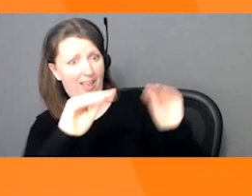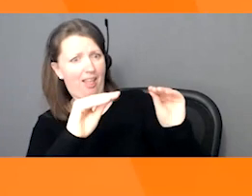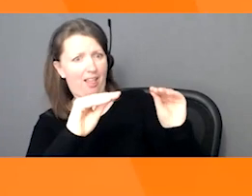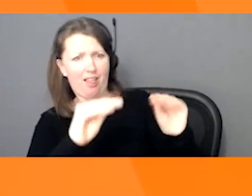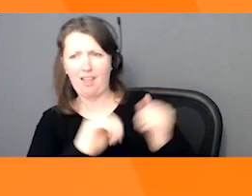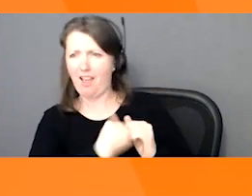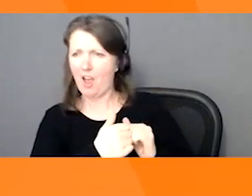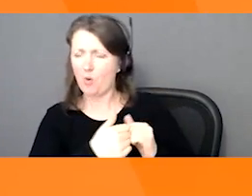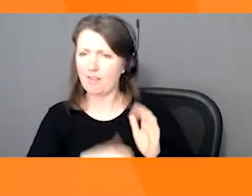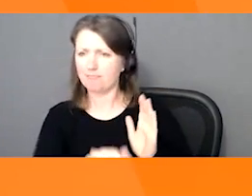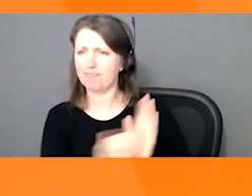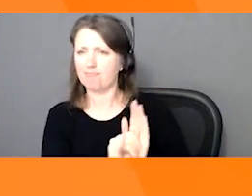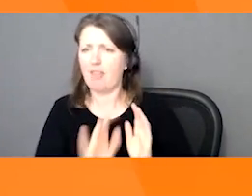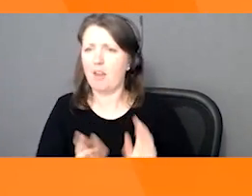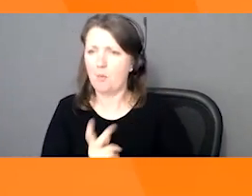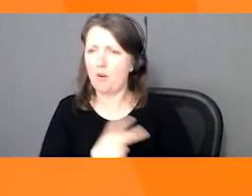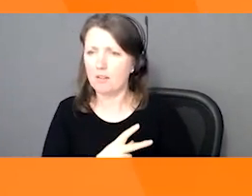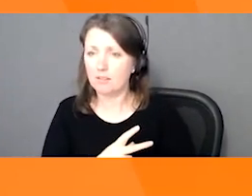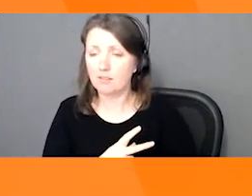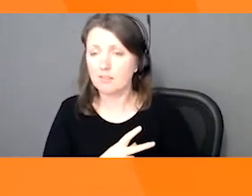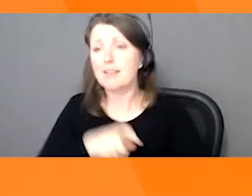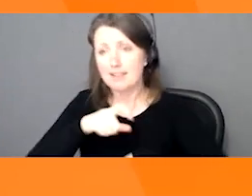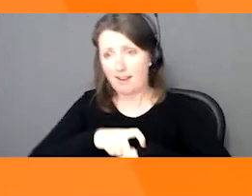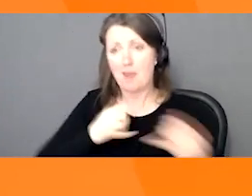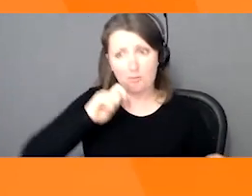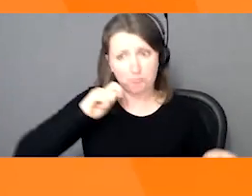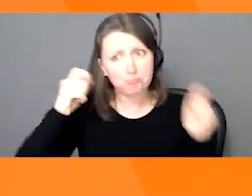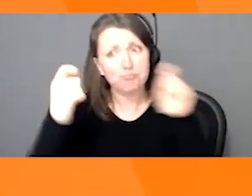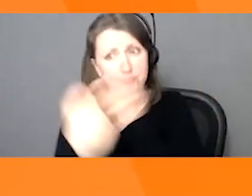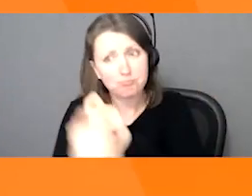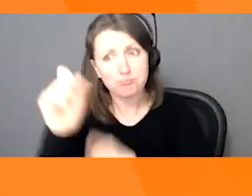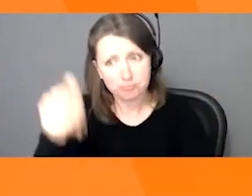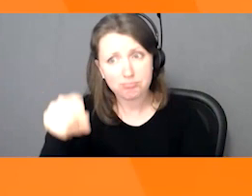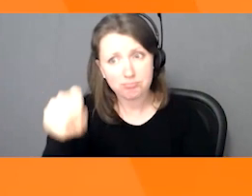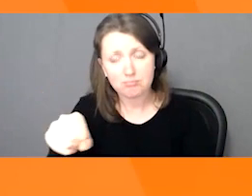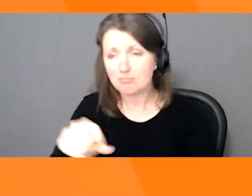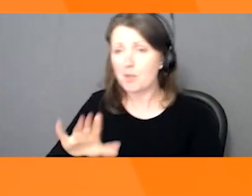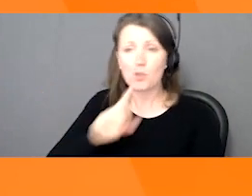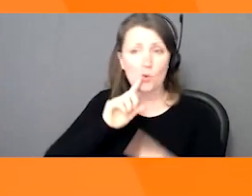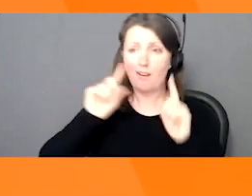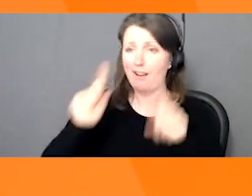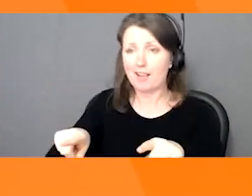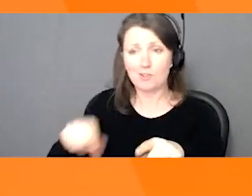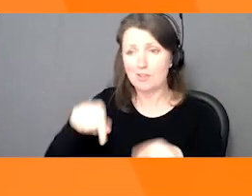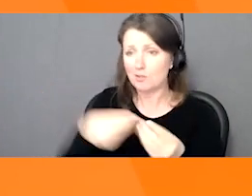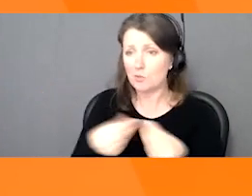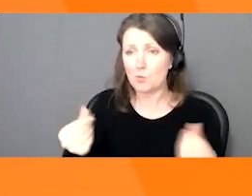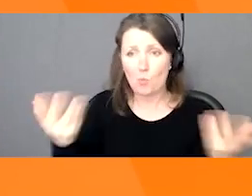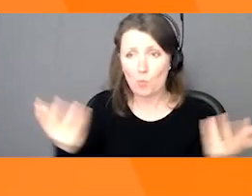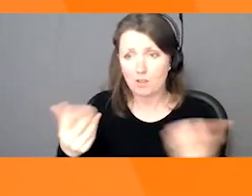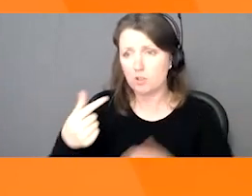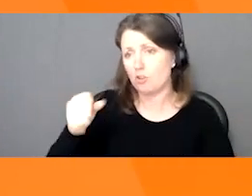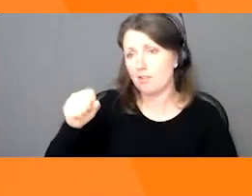The times may have changed, but the answer remains the same. Unique identification through the use of GS1 standards.